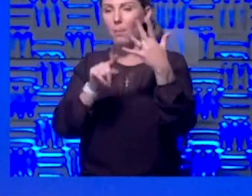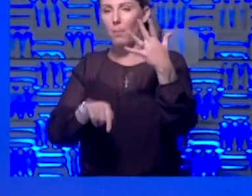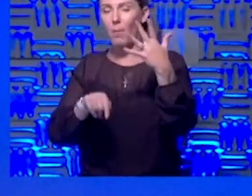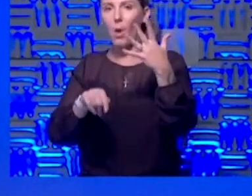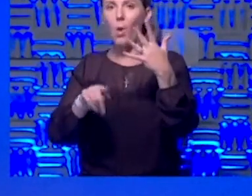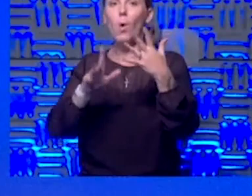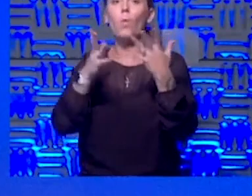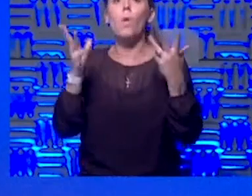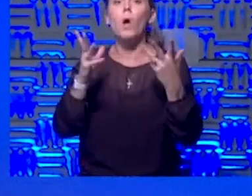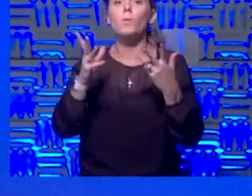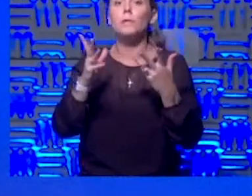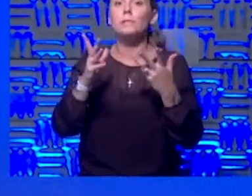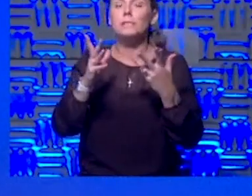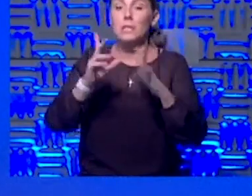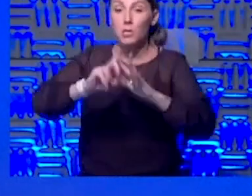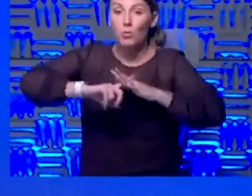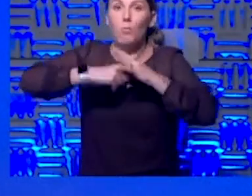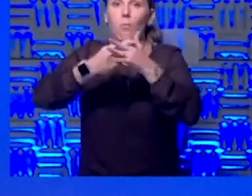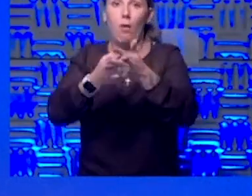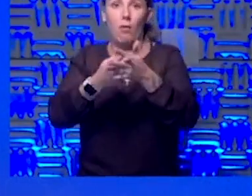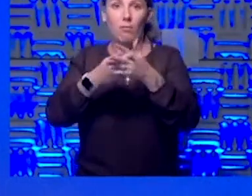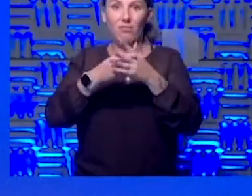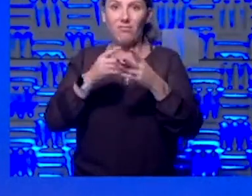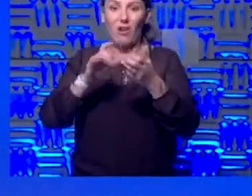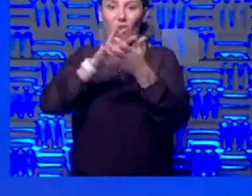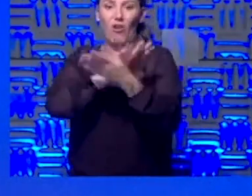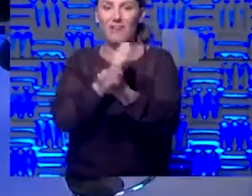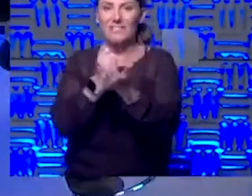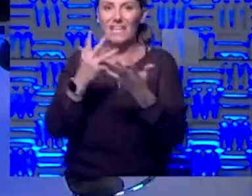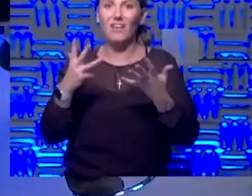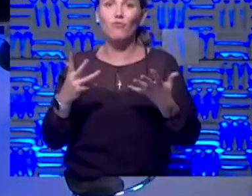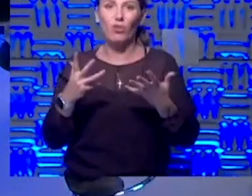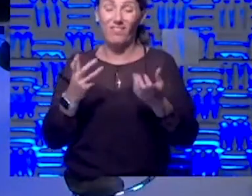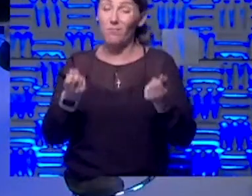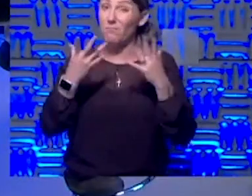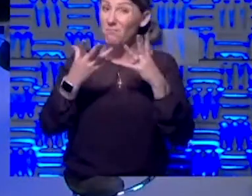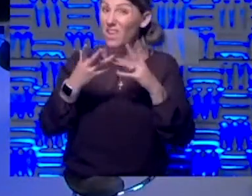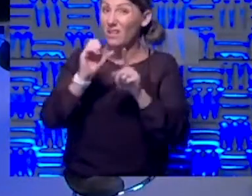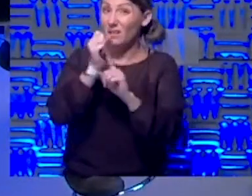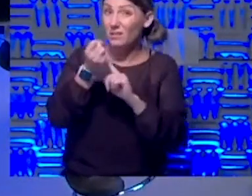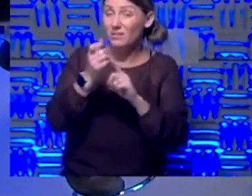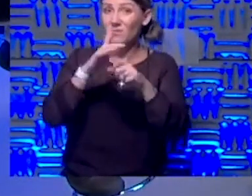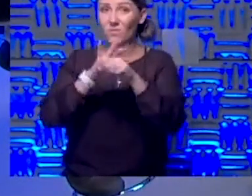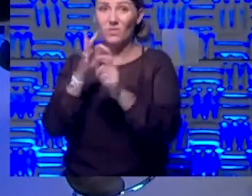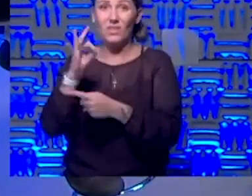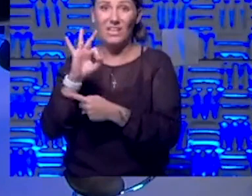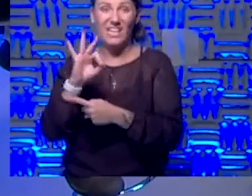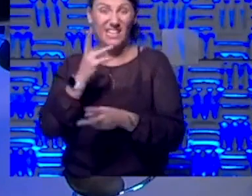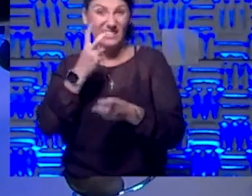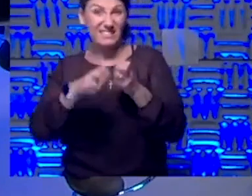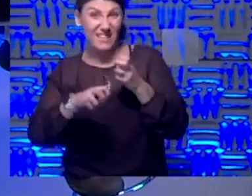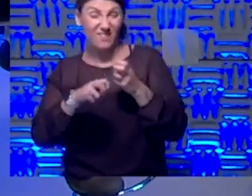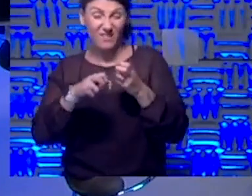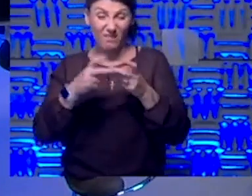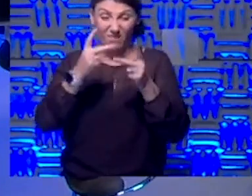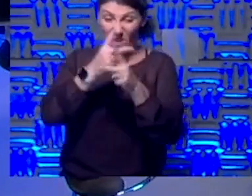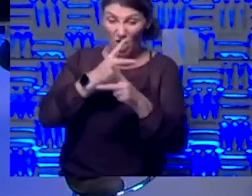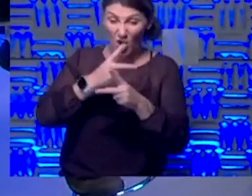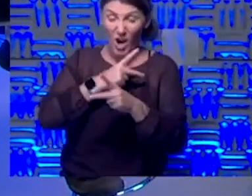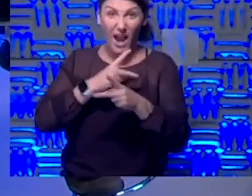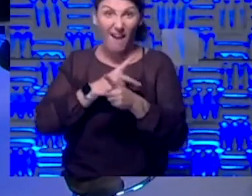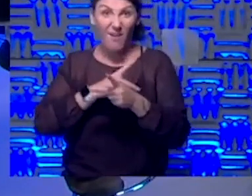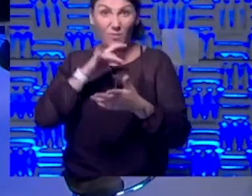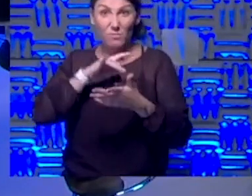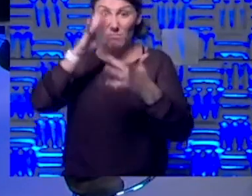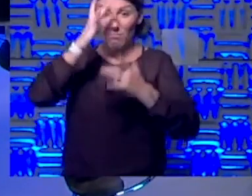it does go back to COVID in a lot of these cases. Yeah. And John, it's hard to figure all that out as an epidemiologist. know the state tries to